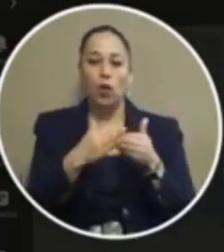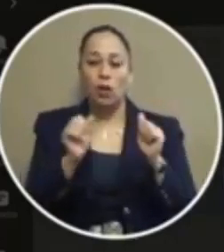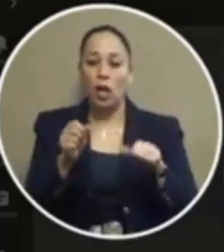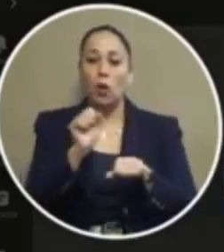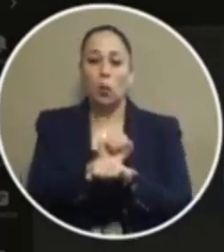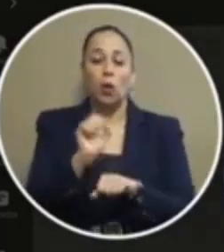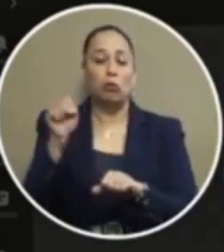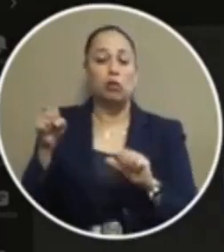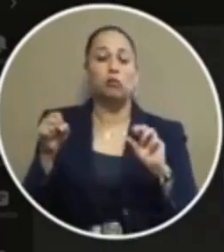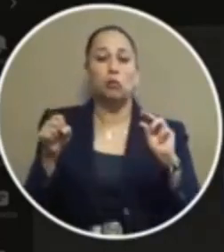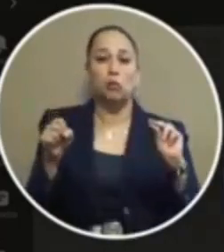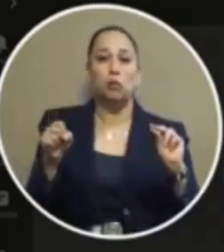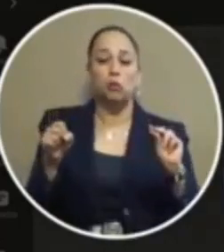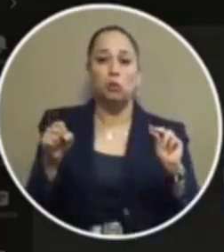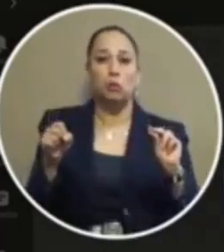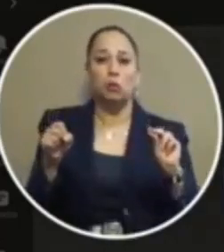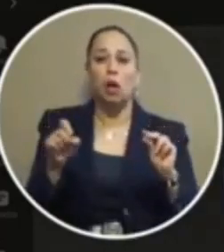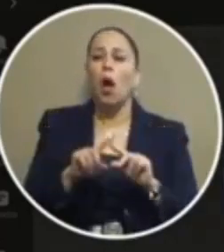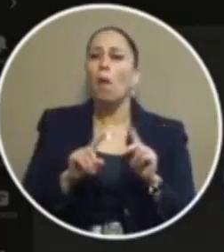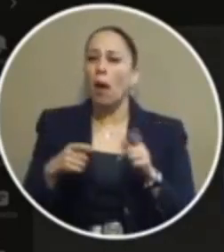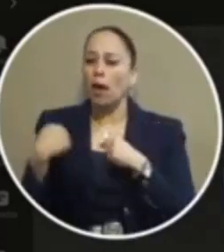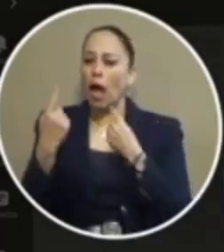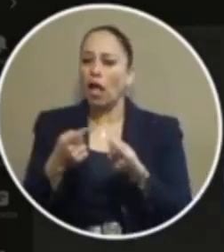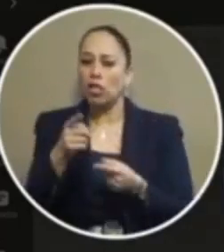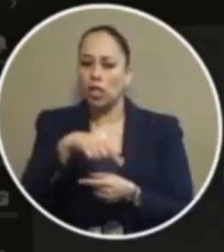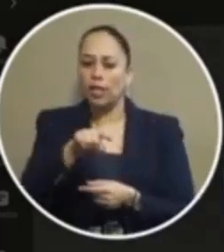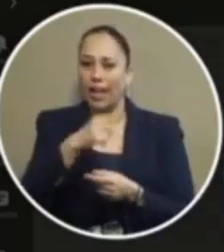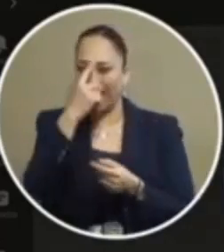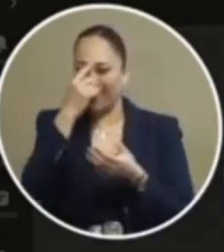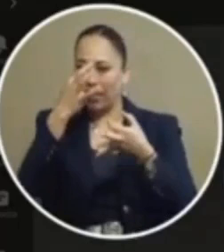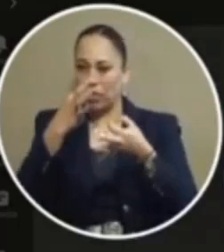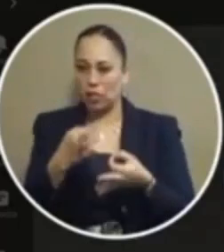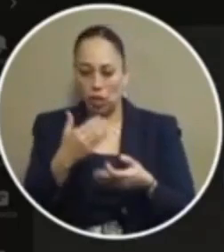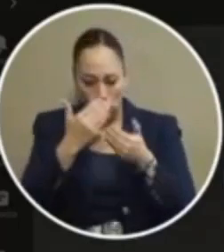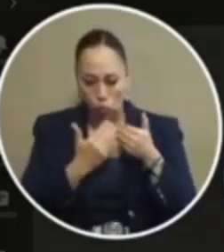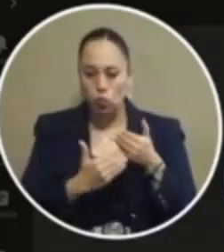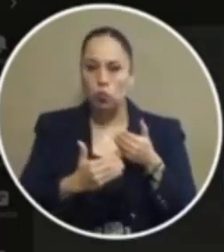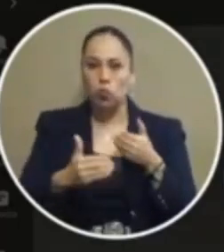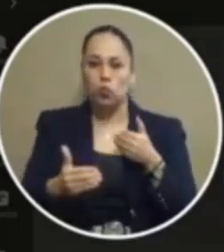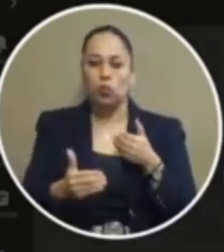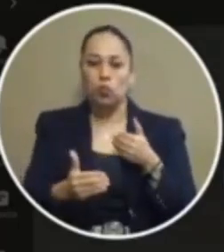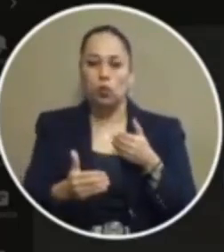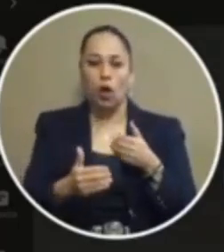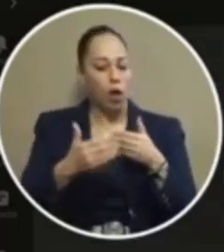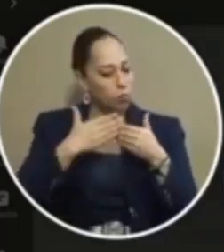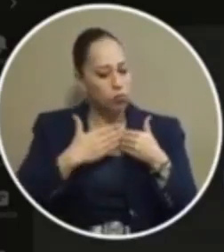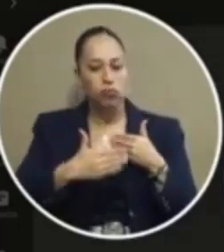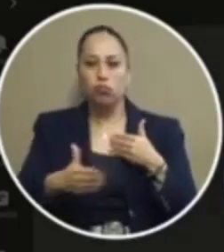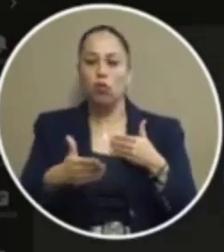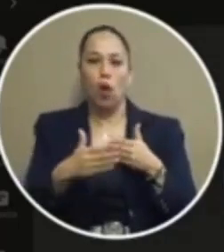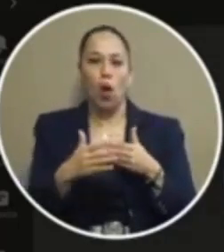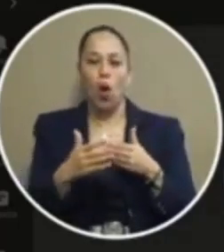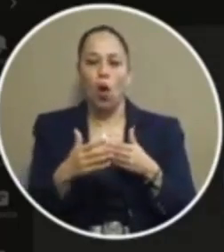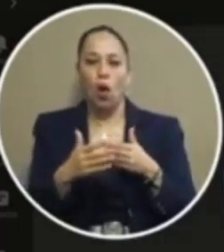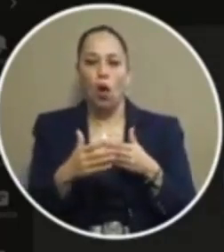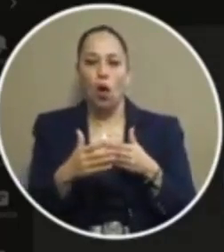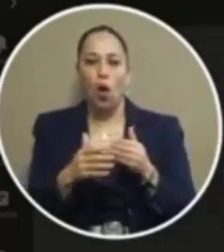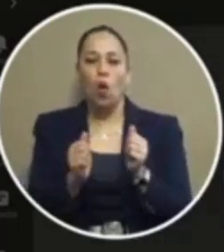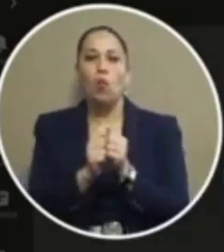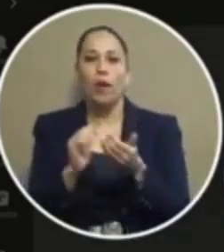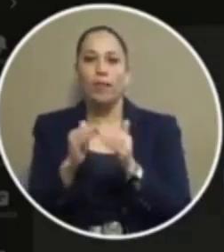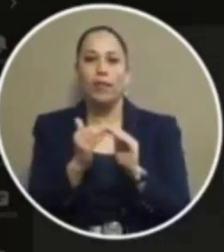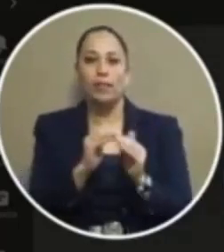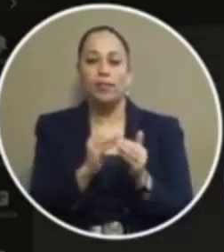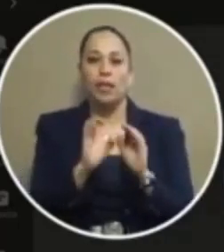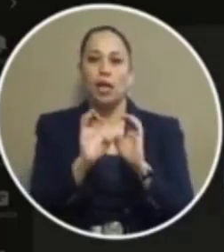work or not but until they decide that they're going to go ahead and go forth go forward with what the the city